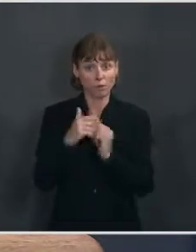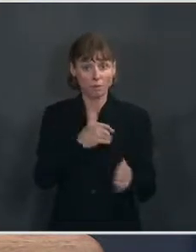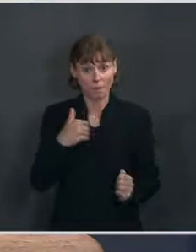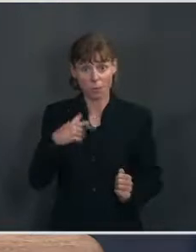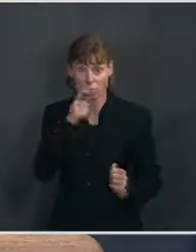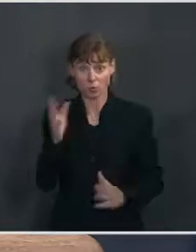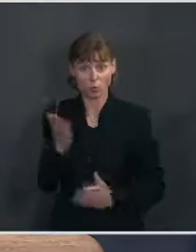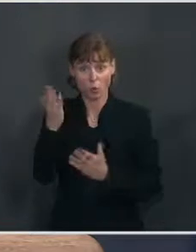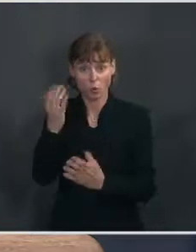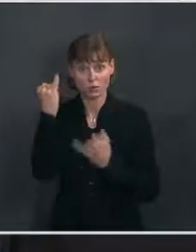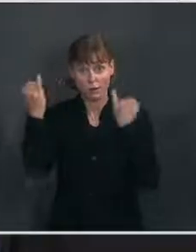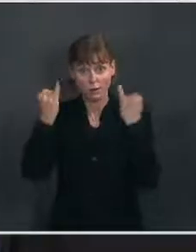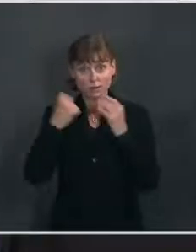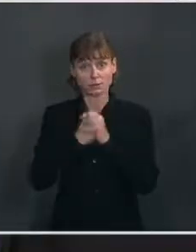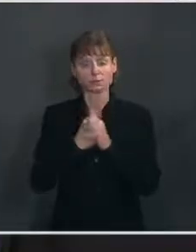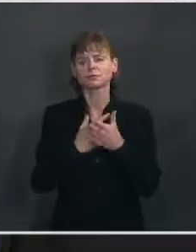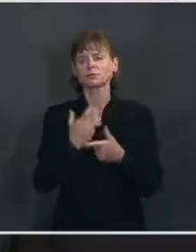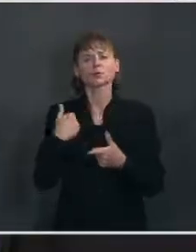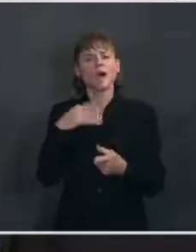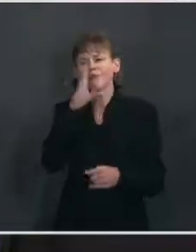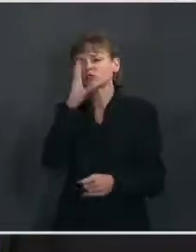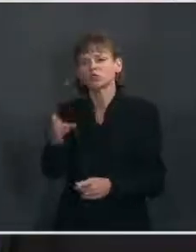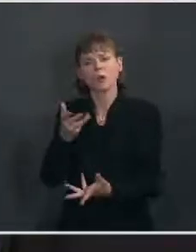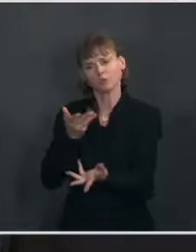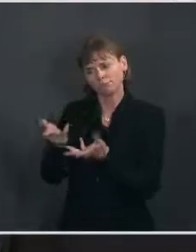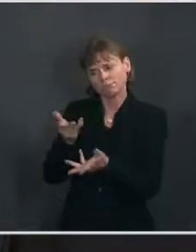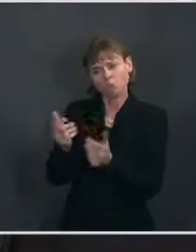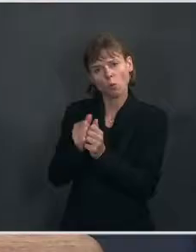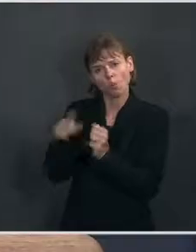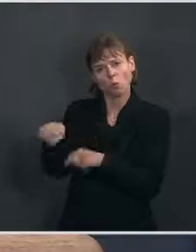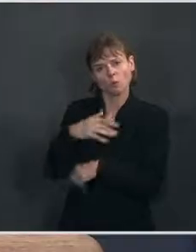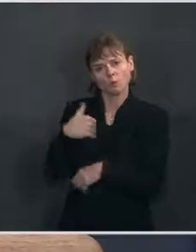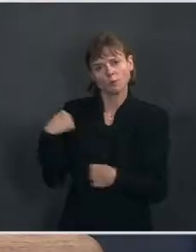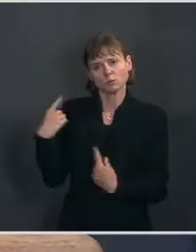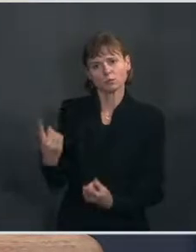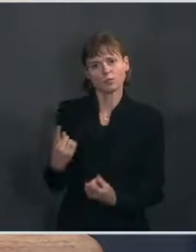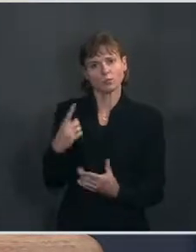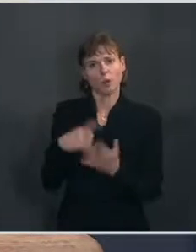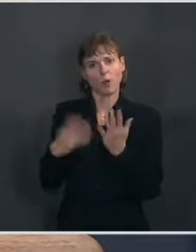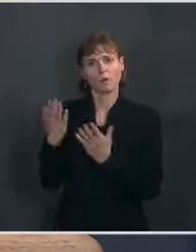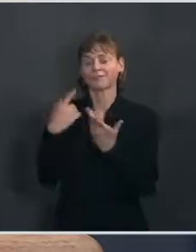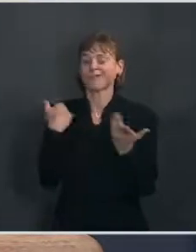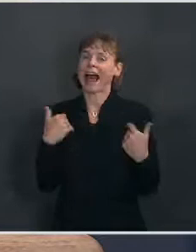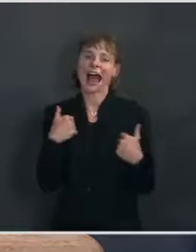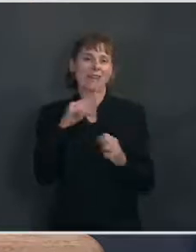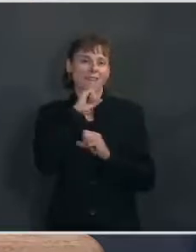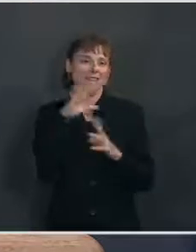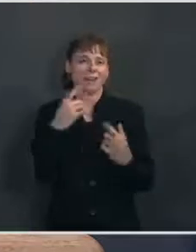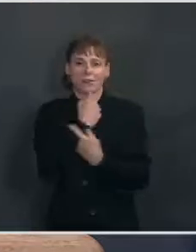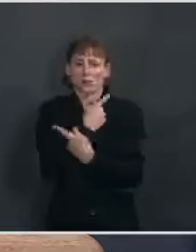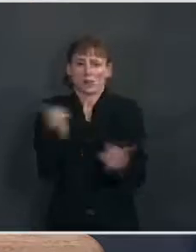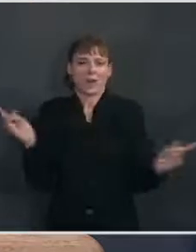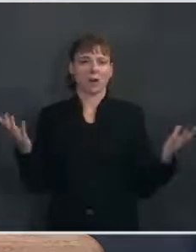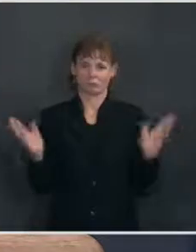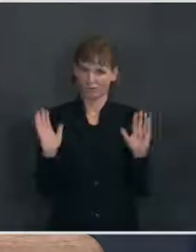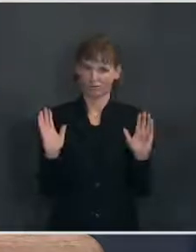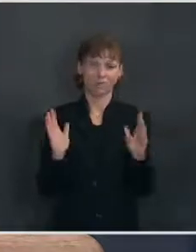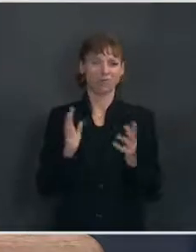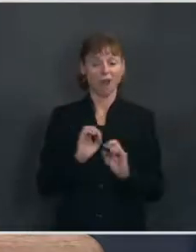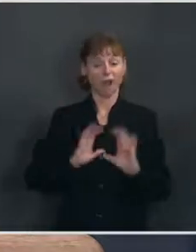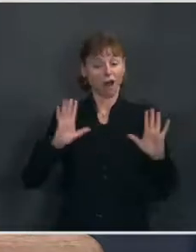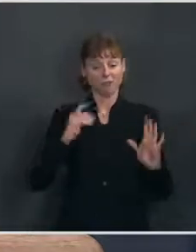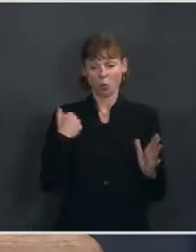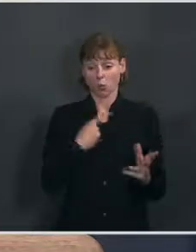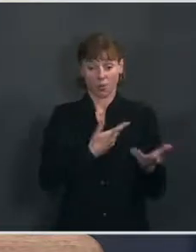proposed ideas. there been any direct engagement with those members so far on what they proposed? Ms. I don't have anything to read out for you on that front. Obviously, we're engaged at a